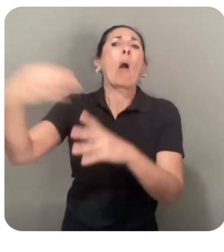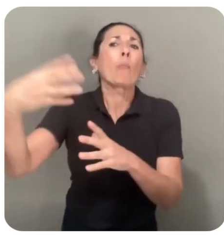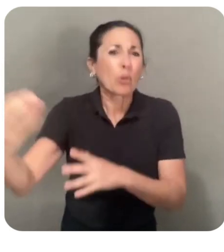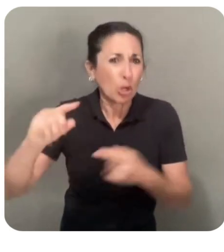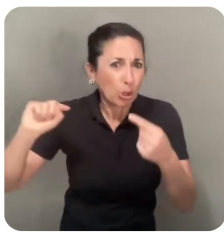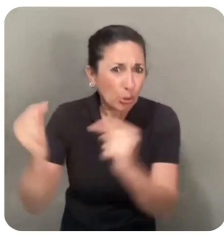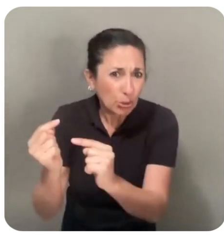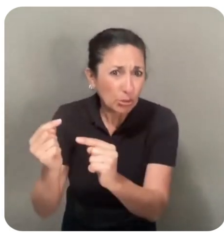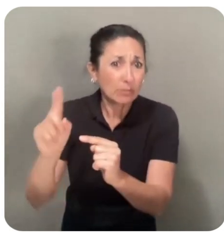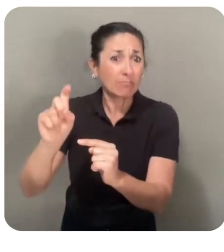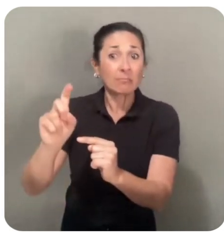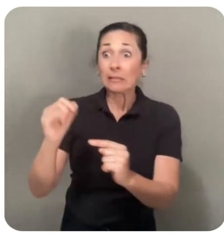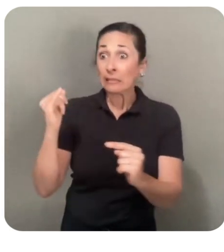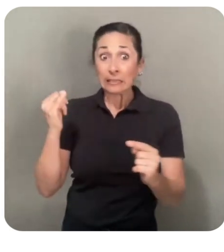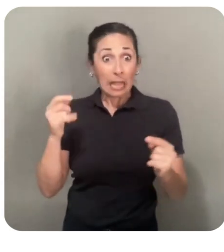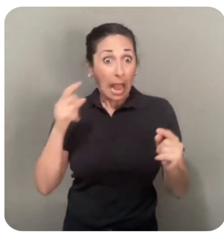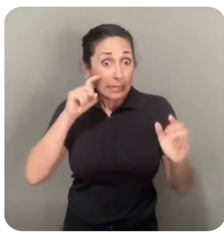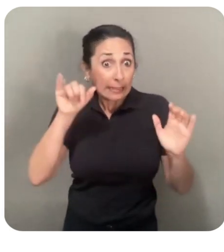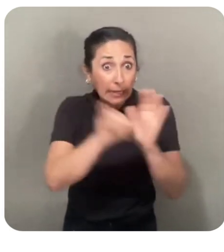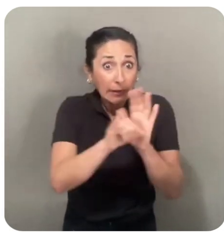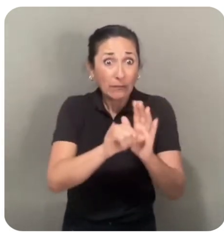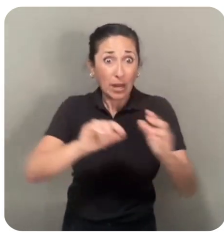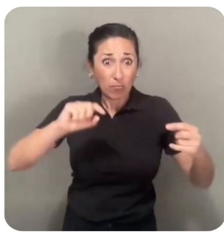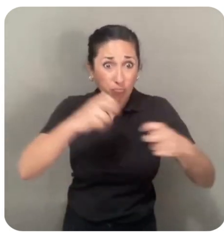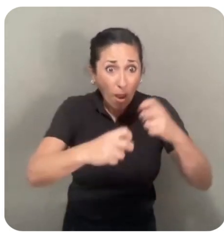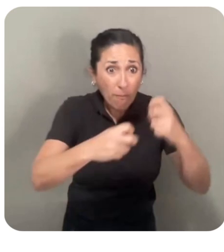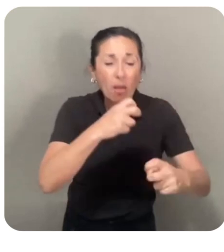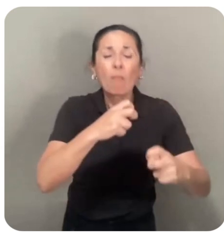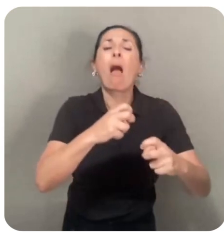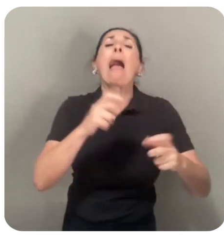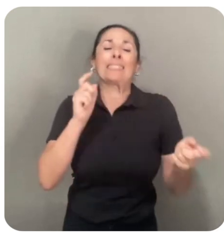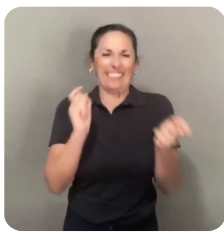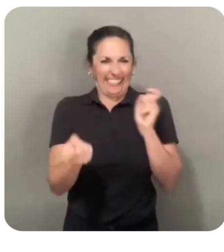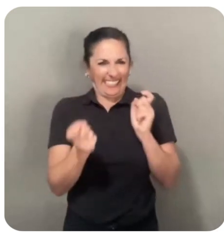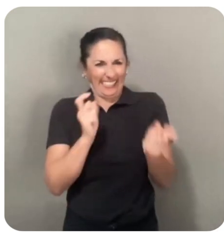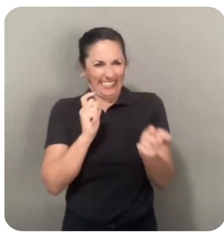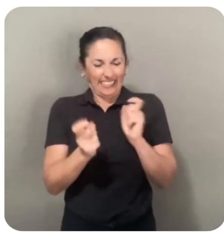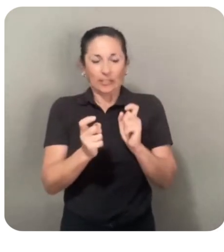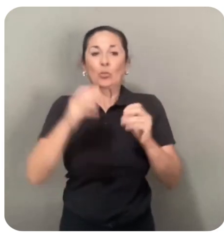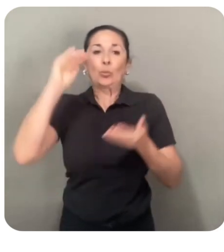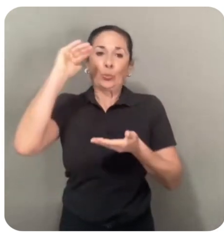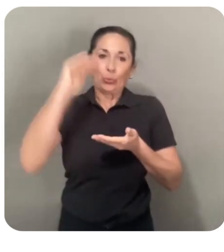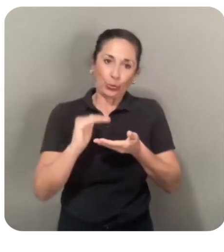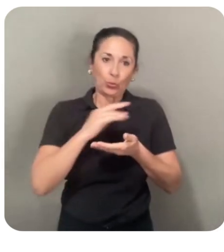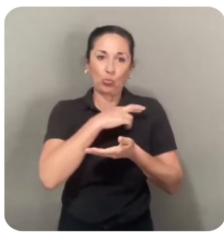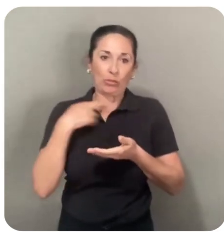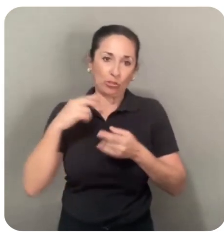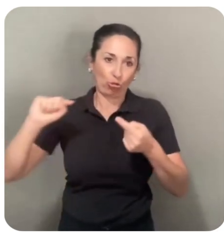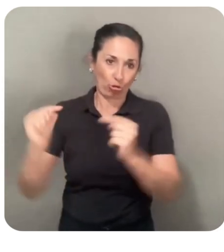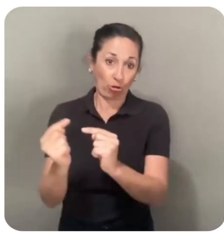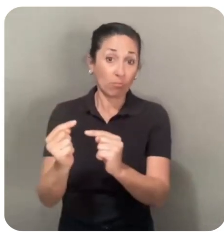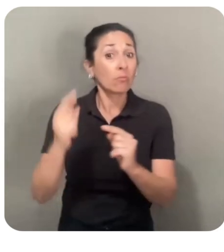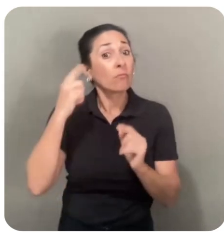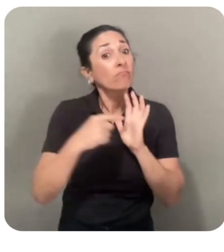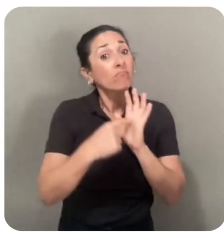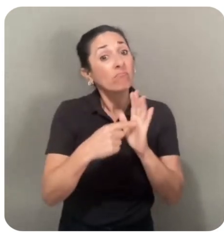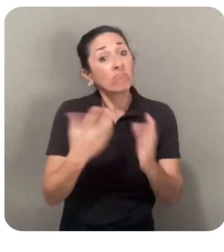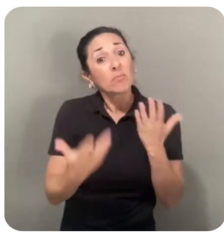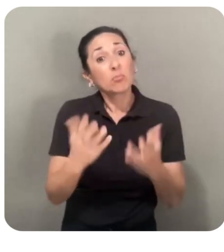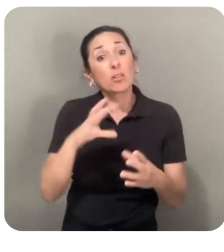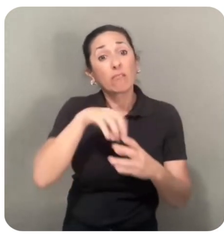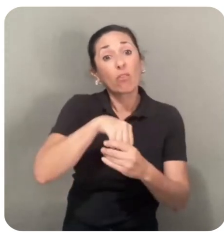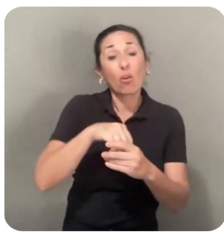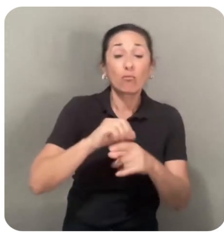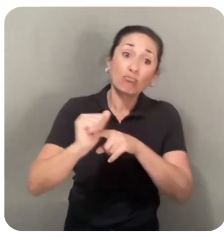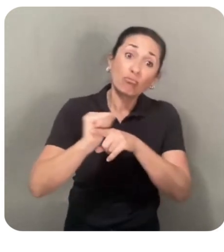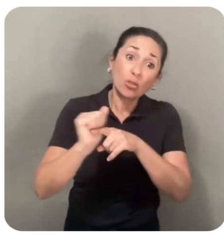If we identify any issues, then we fine-tune the model to reduce this risk of harm. This might, for instance, involve training it